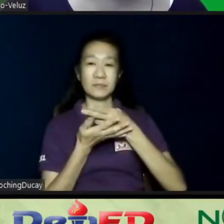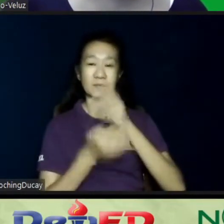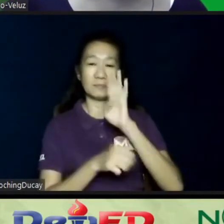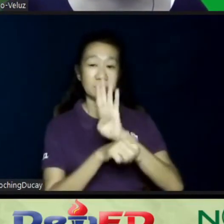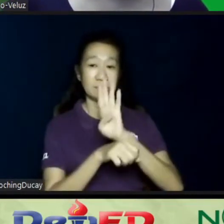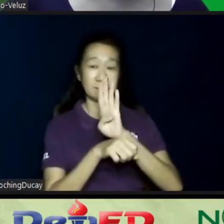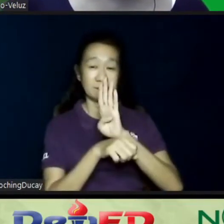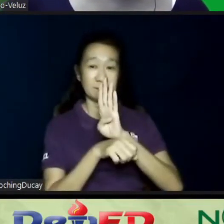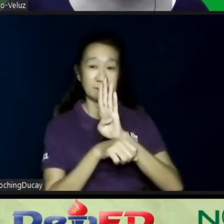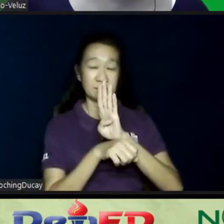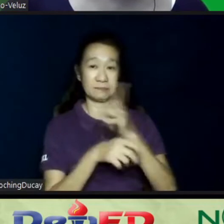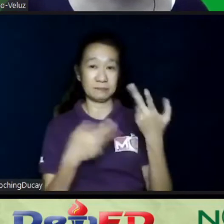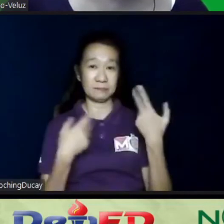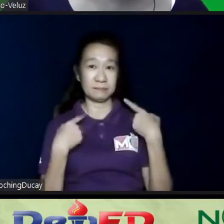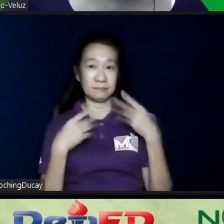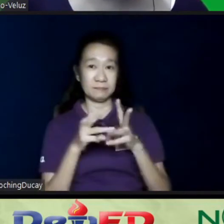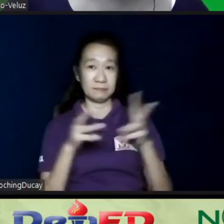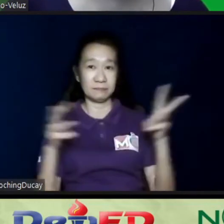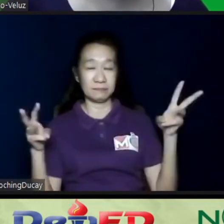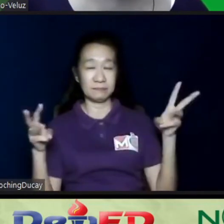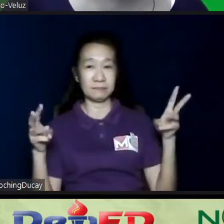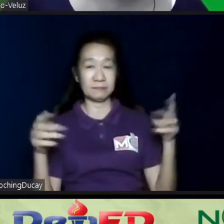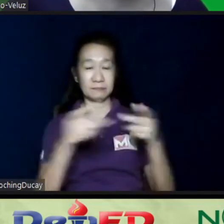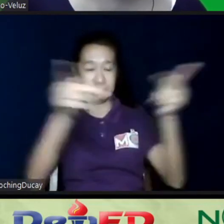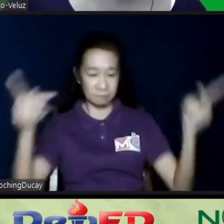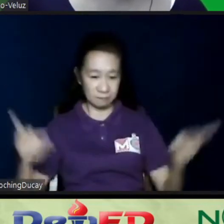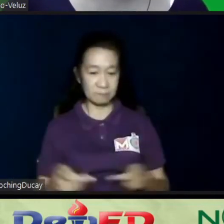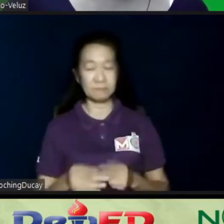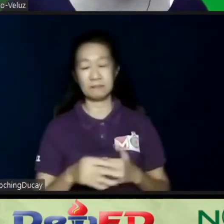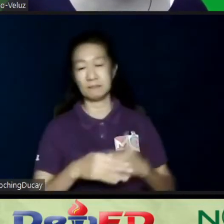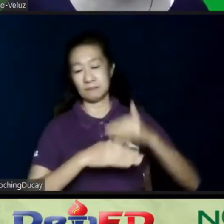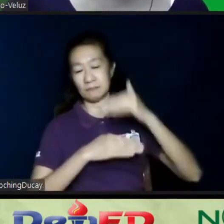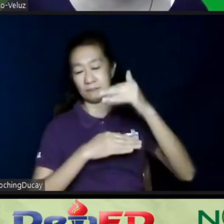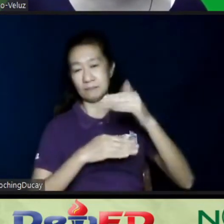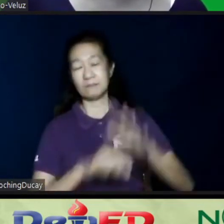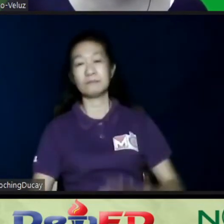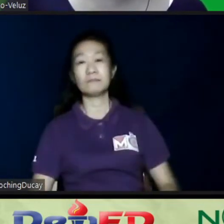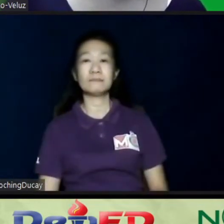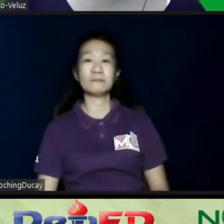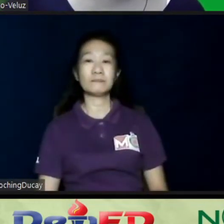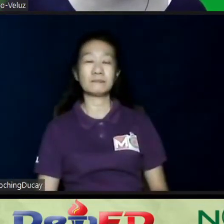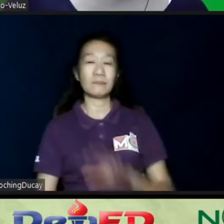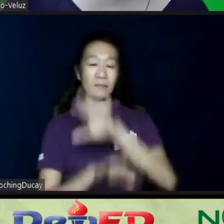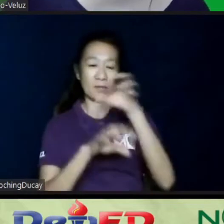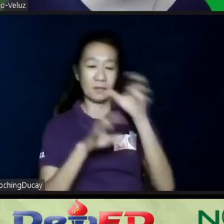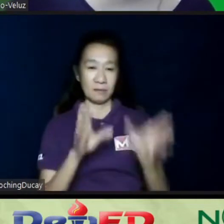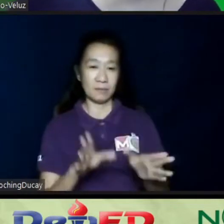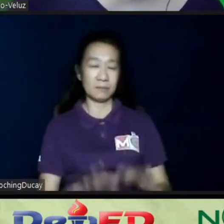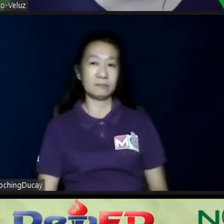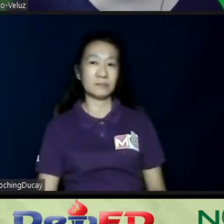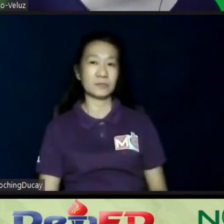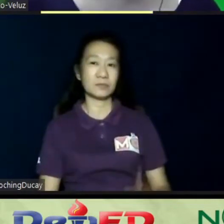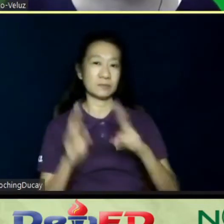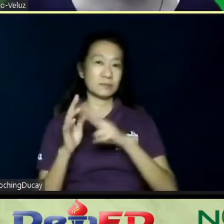have a wider reach even beyond their, ano, yung, maybe their neighborhood or their village. Yeah.